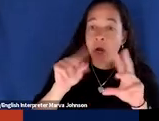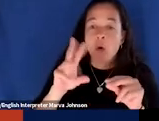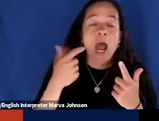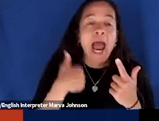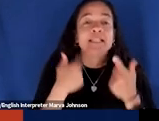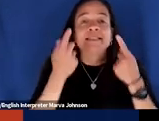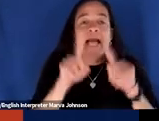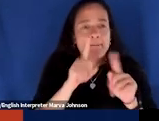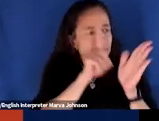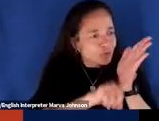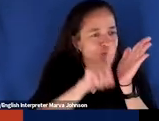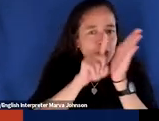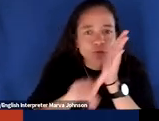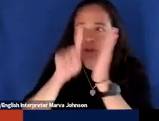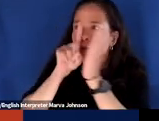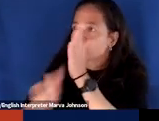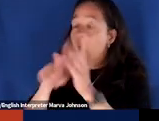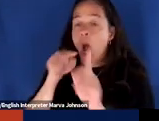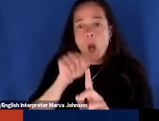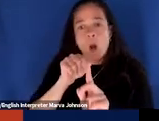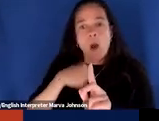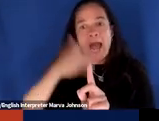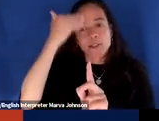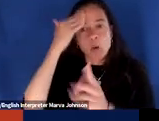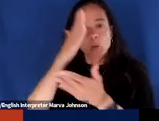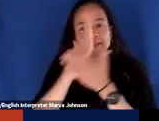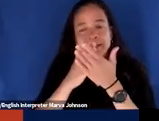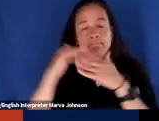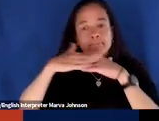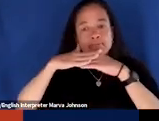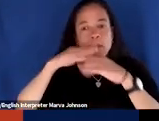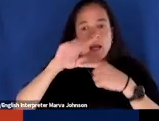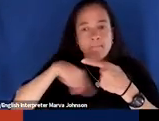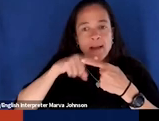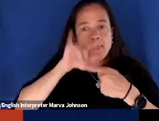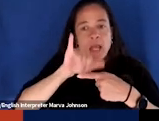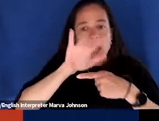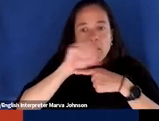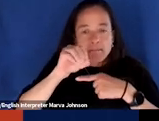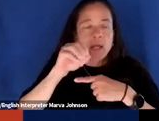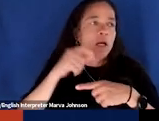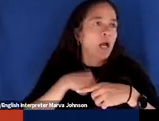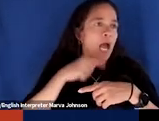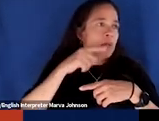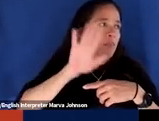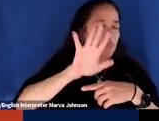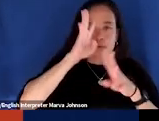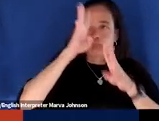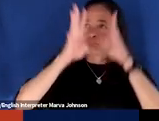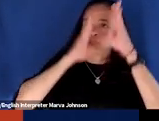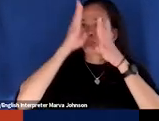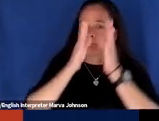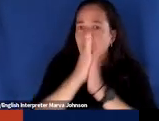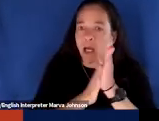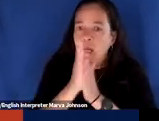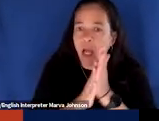come across some initiatives that i know a little bit about and um i find them interesting or unusual or or innovative and so i'm going to bring them to